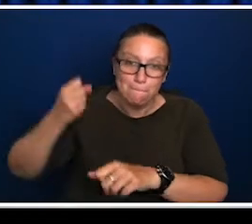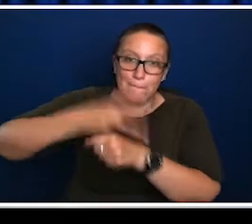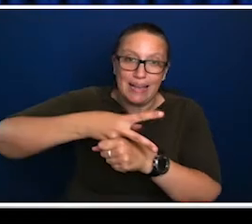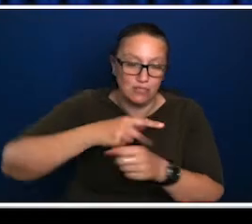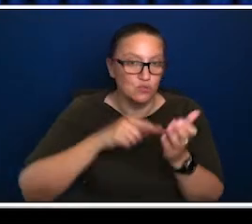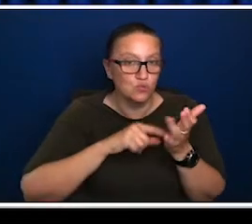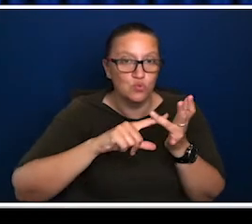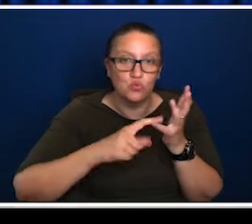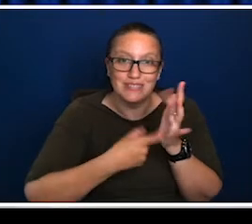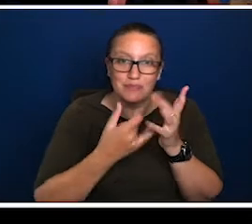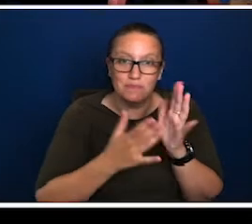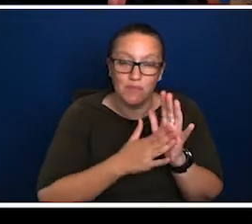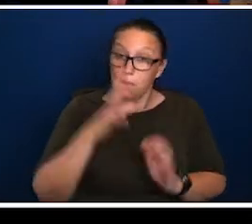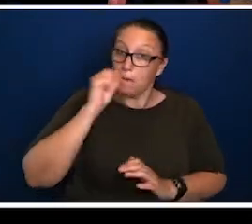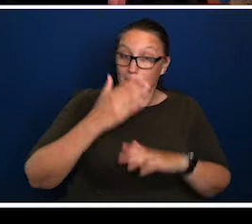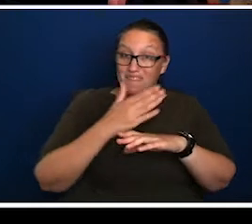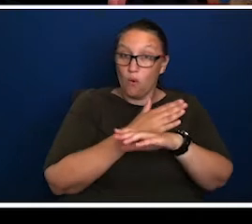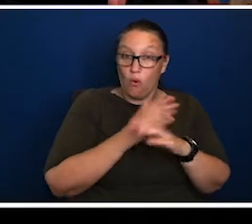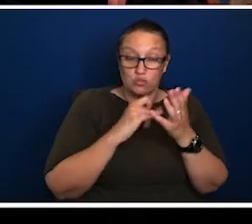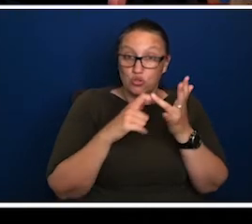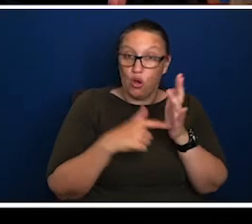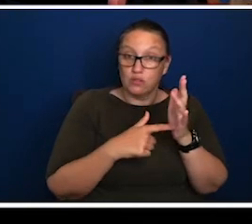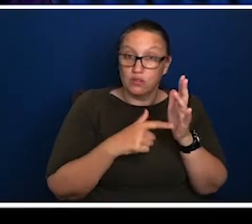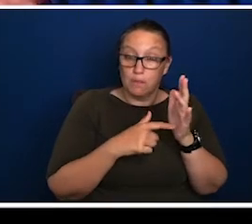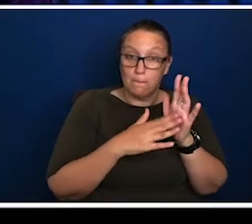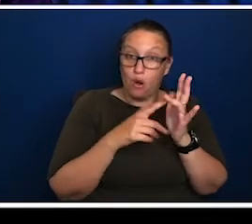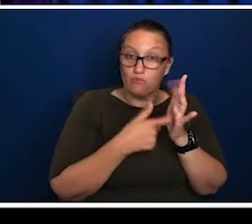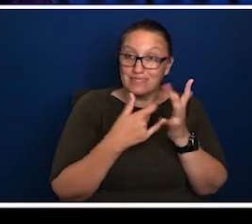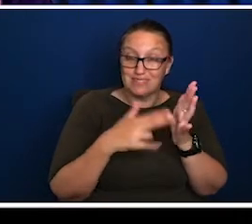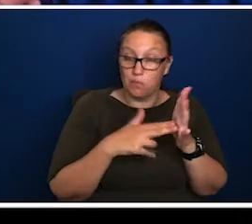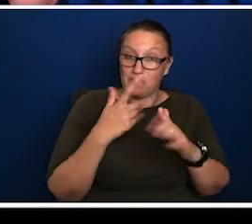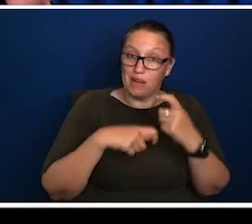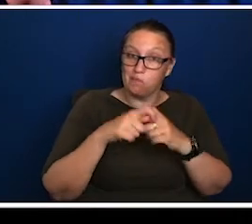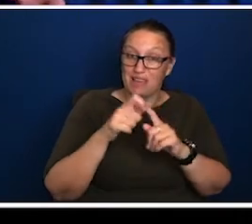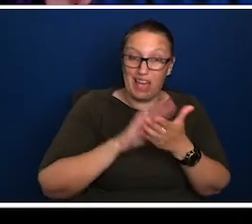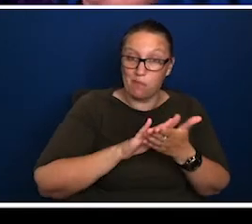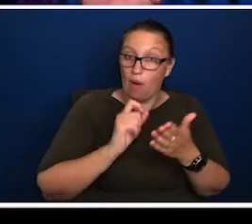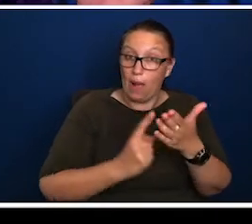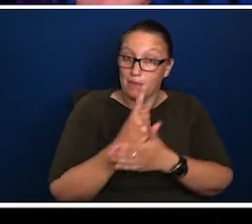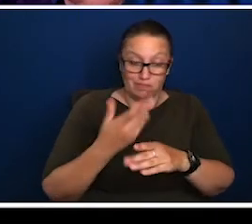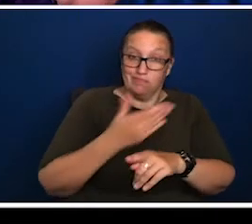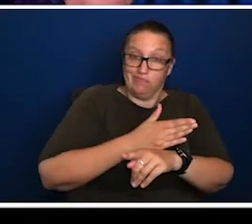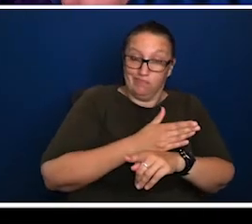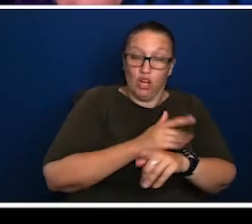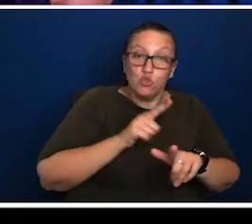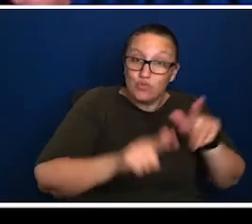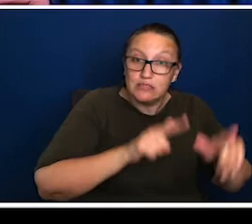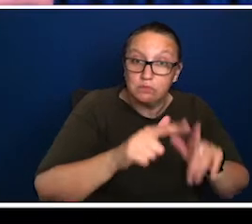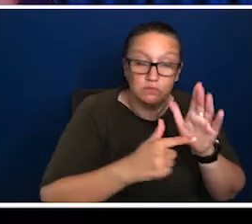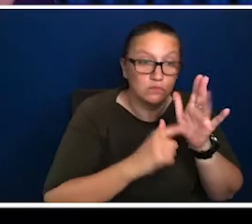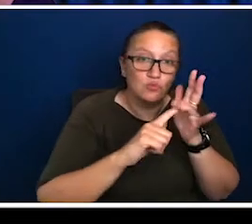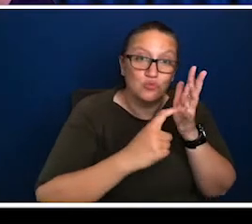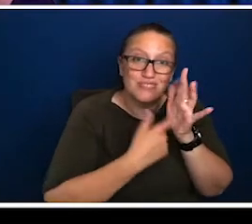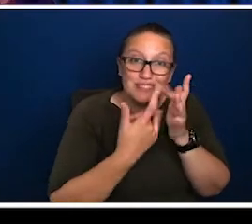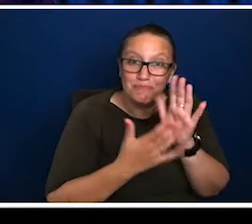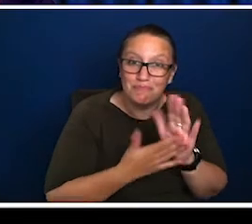Morrison's previous sector before he ended, uh, politics. So if you sat him down with that balance sheet, he'd say, okay, I would, I would write that above